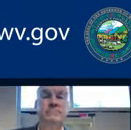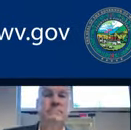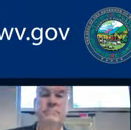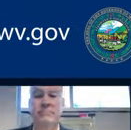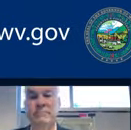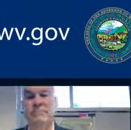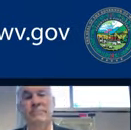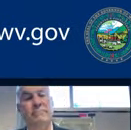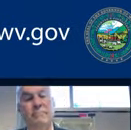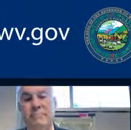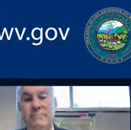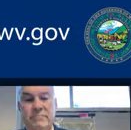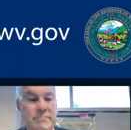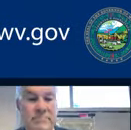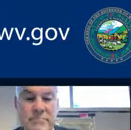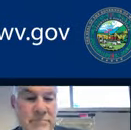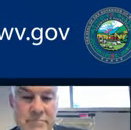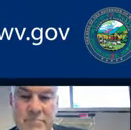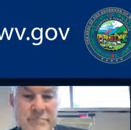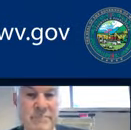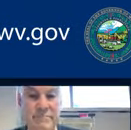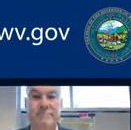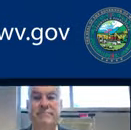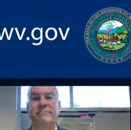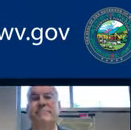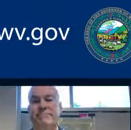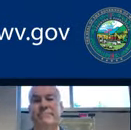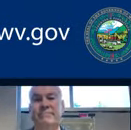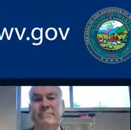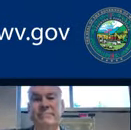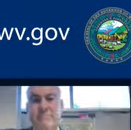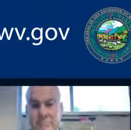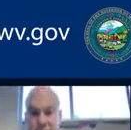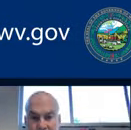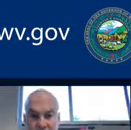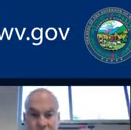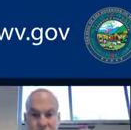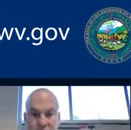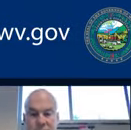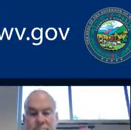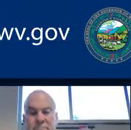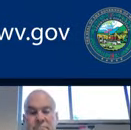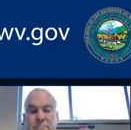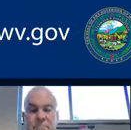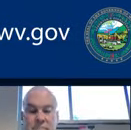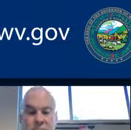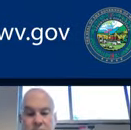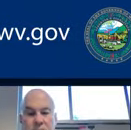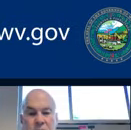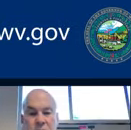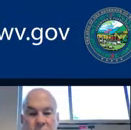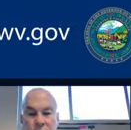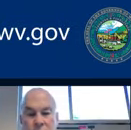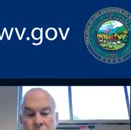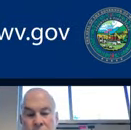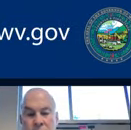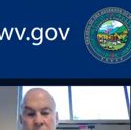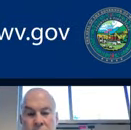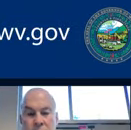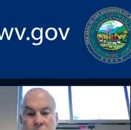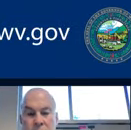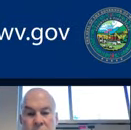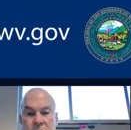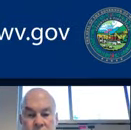So that's a sad milestone for the state. Reports today of record numbers of overdoses